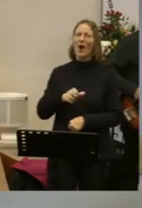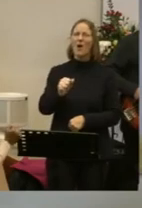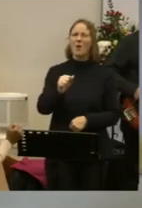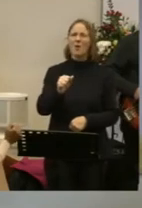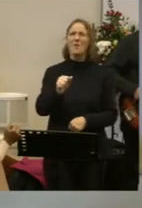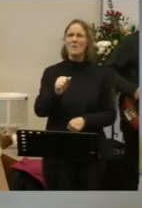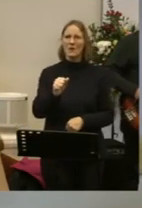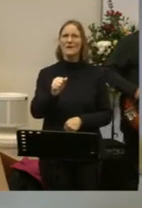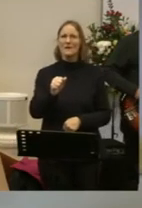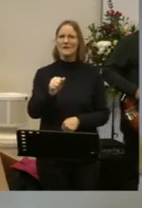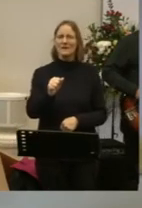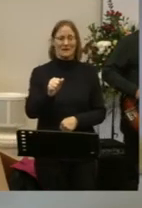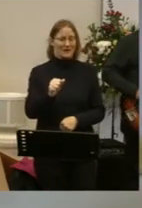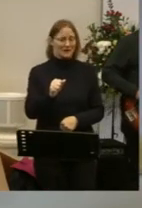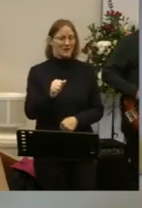hope.